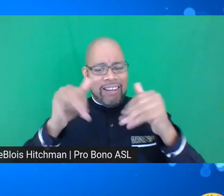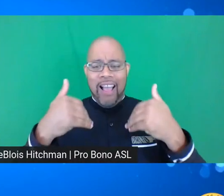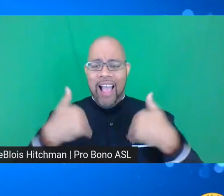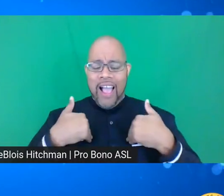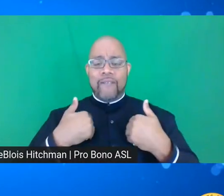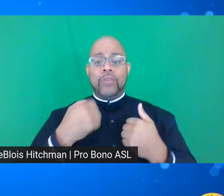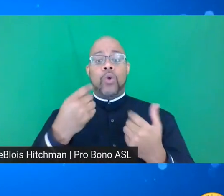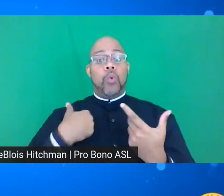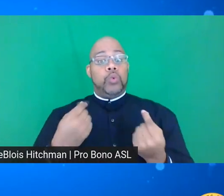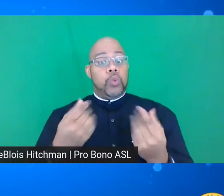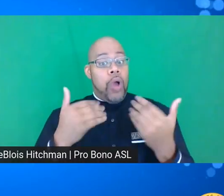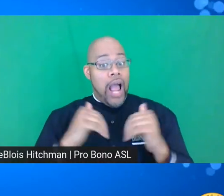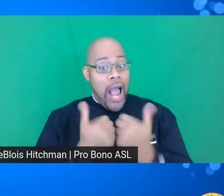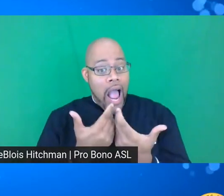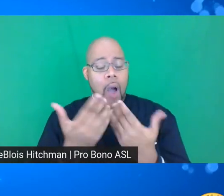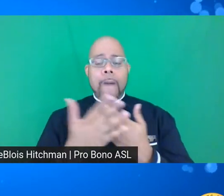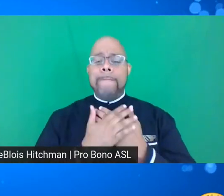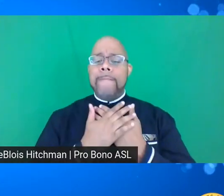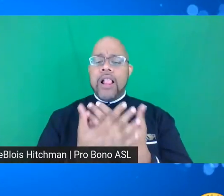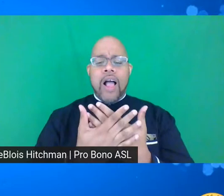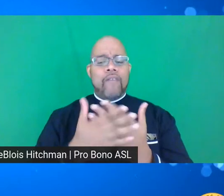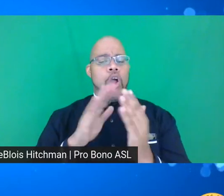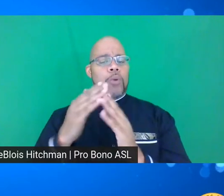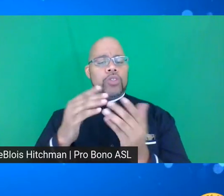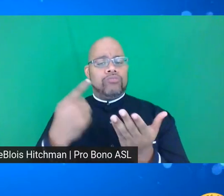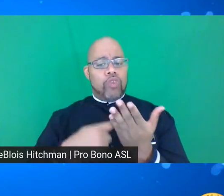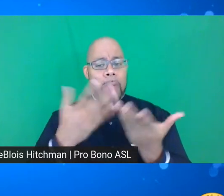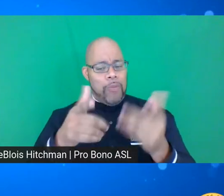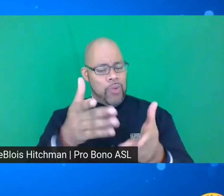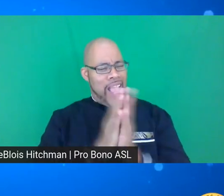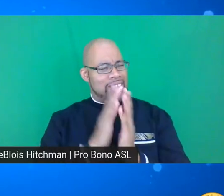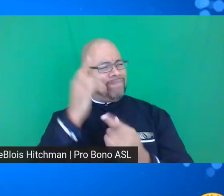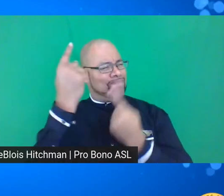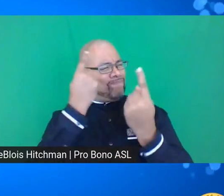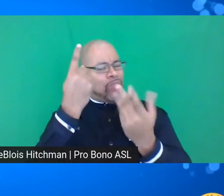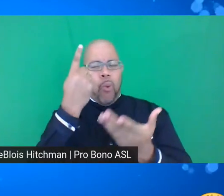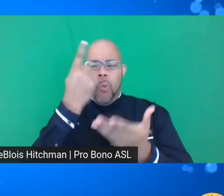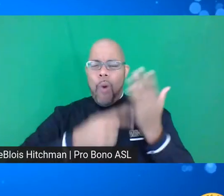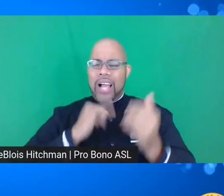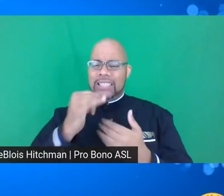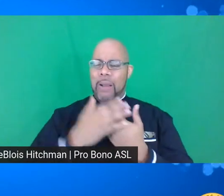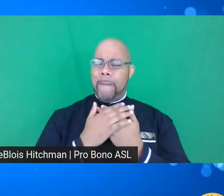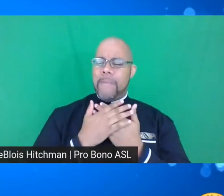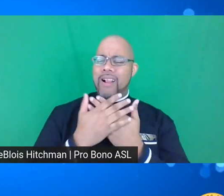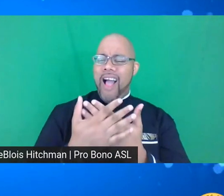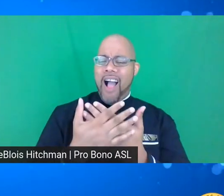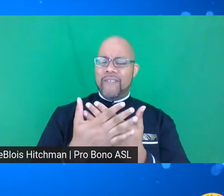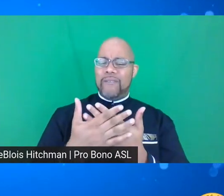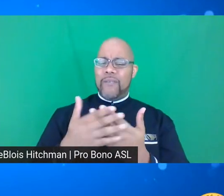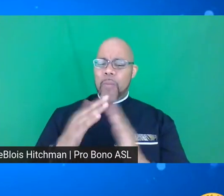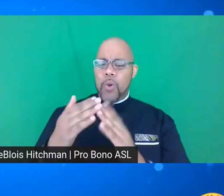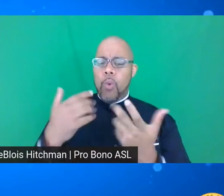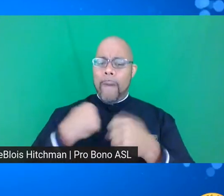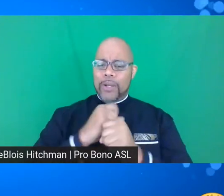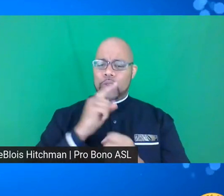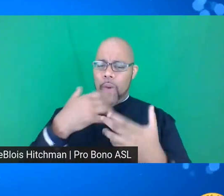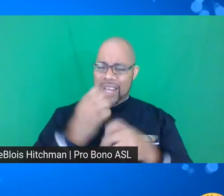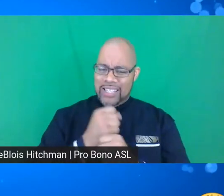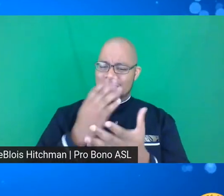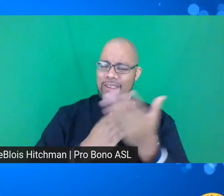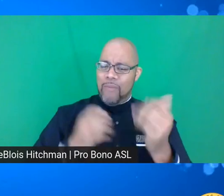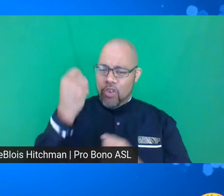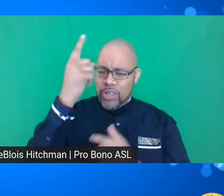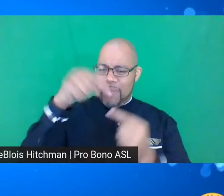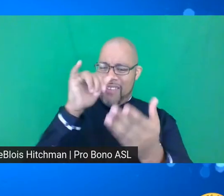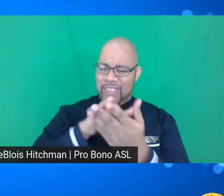we'll do that by way of some Beloved Community Talks. Now, you may be asking, what is the Beloved Community? We want to be sure we get some understanding about